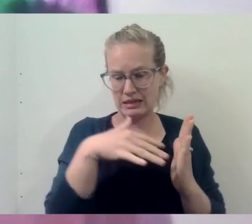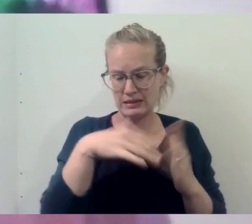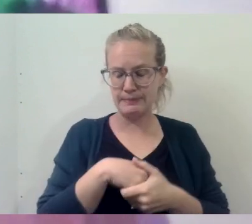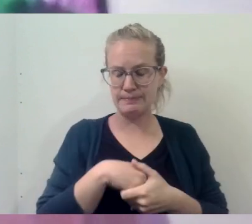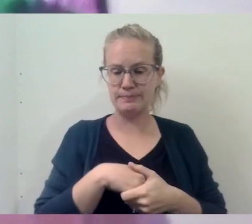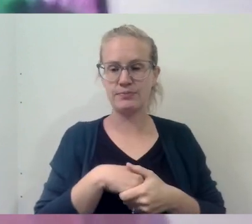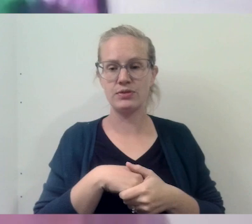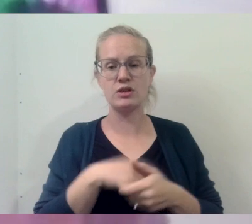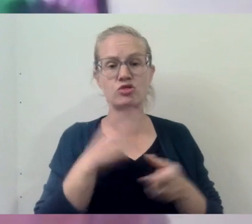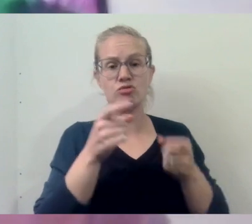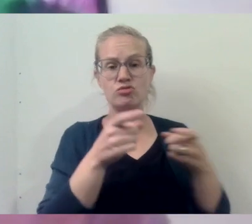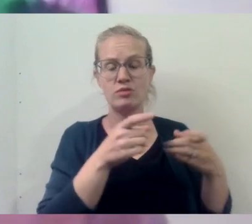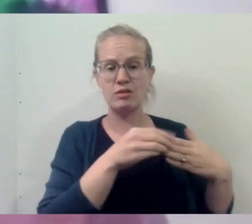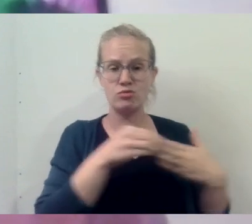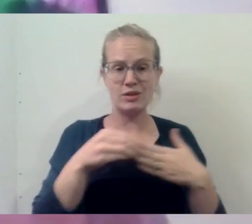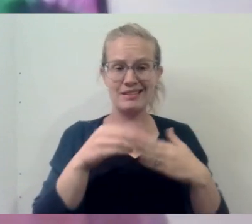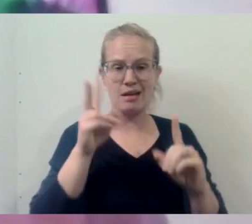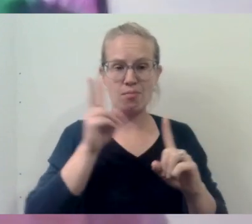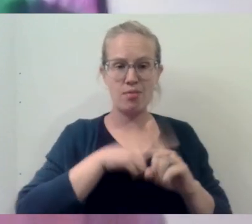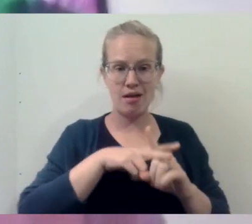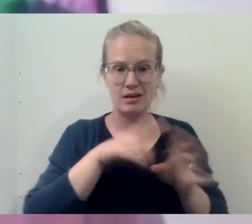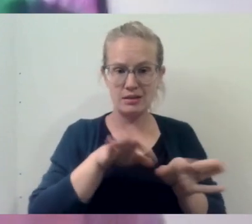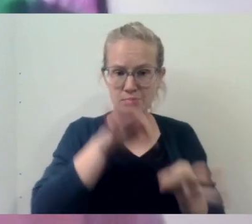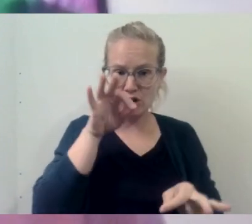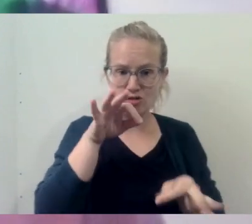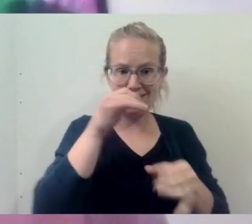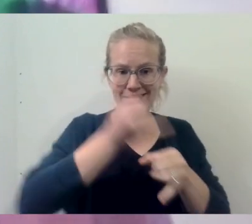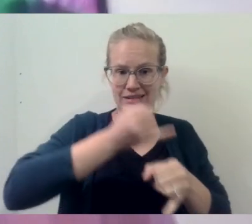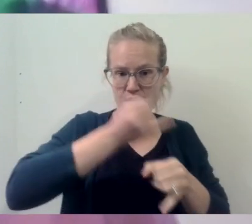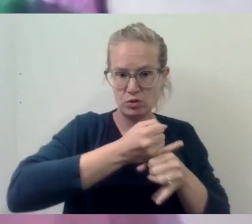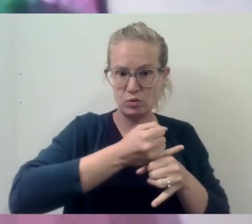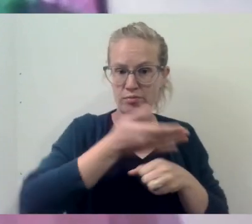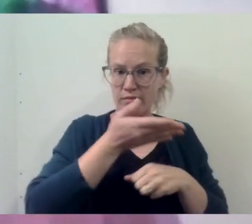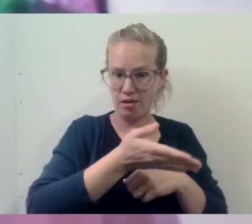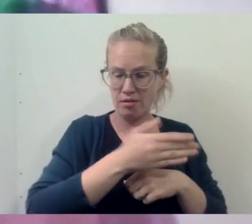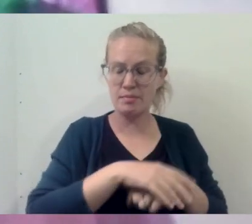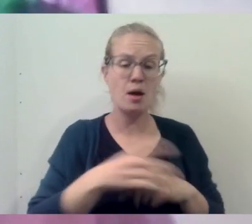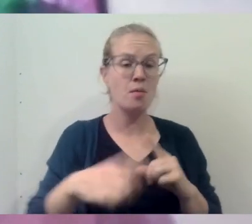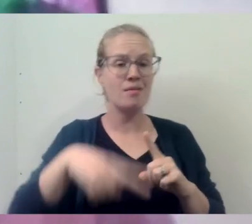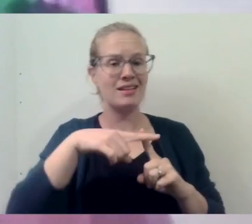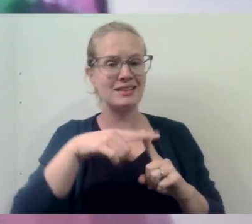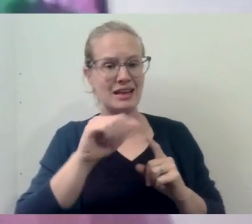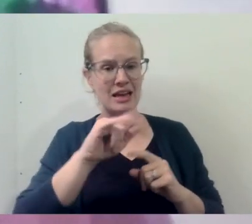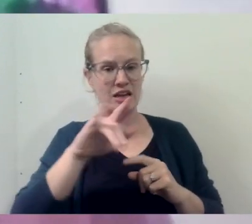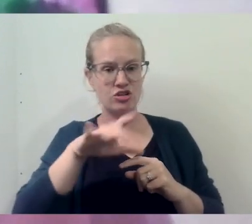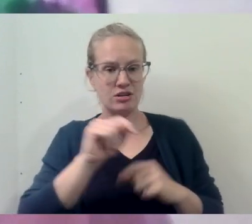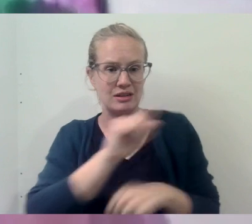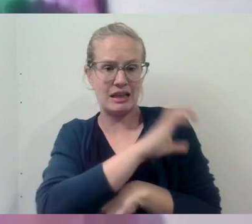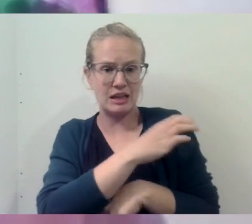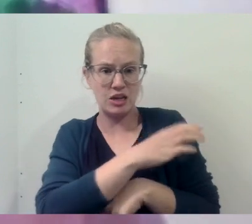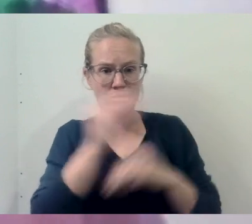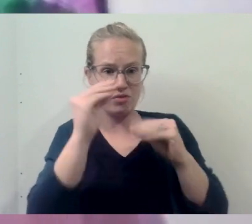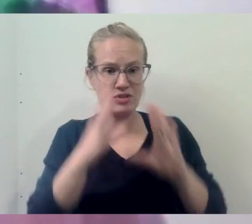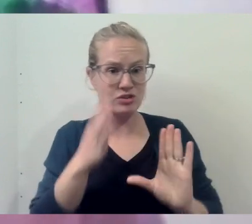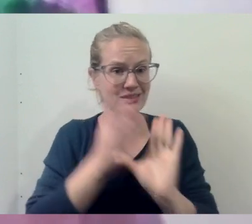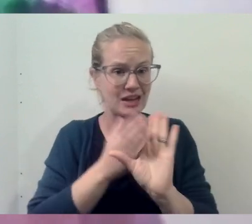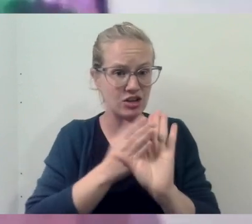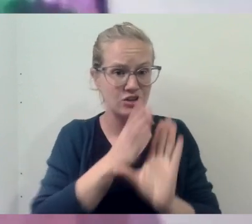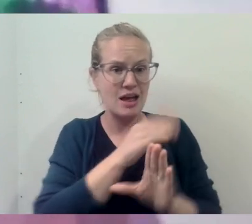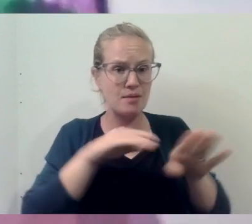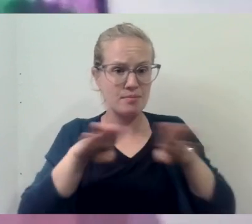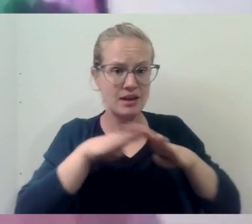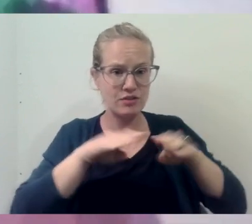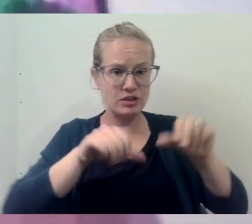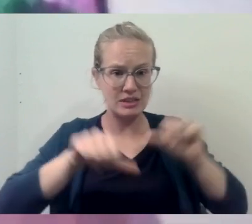and directs the Applied Spirituality Institute. He is also an adjunct clinical professor of psychology and